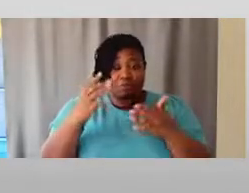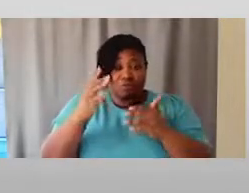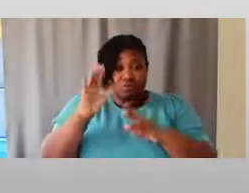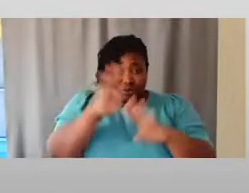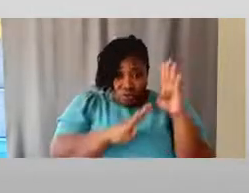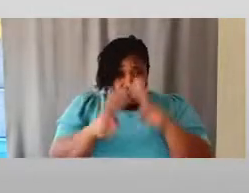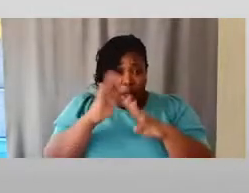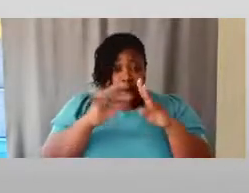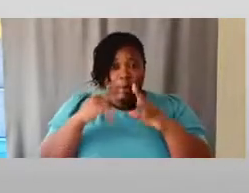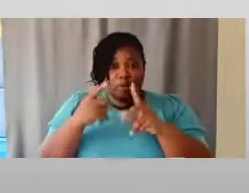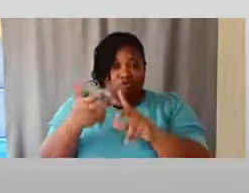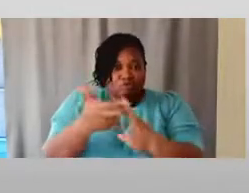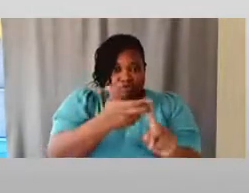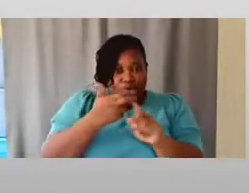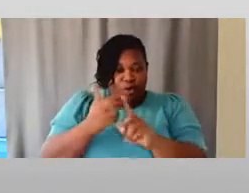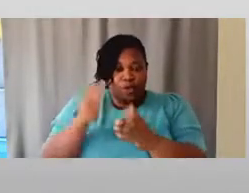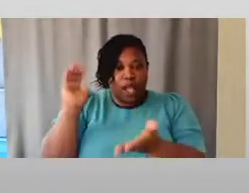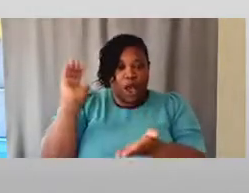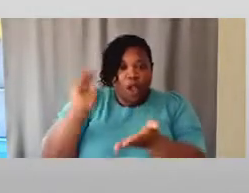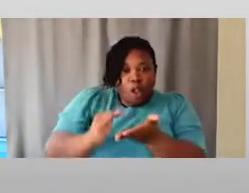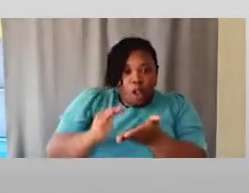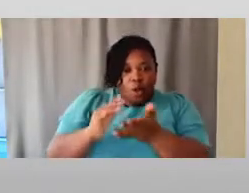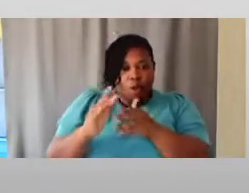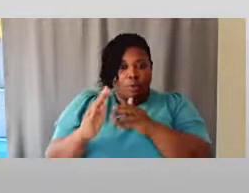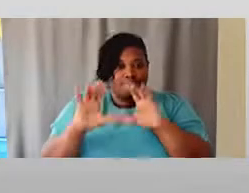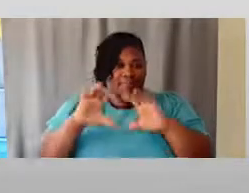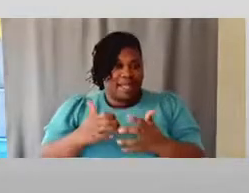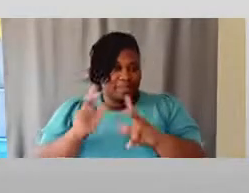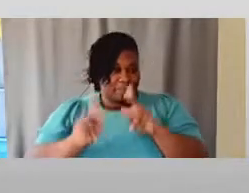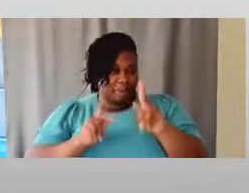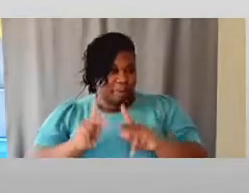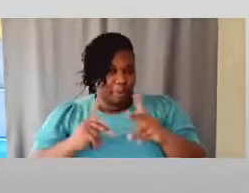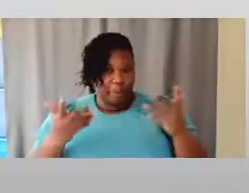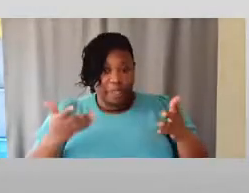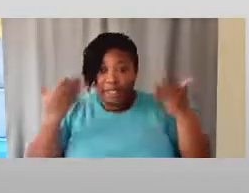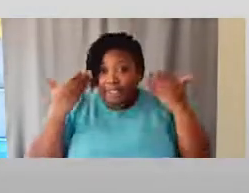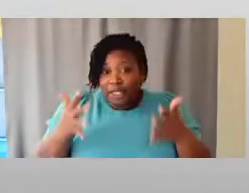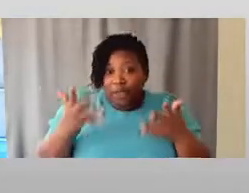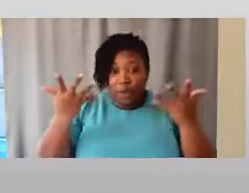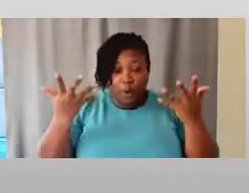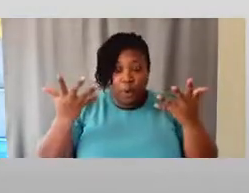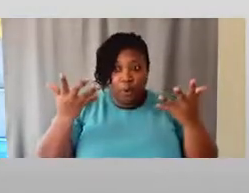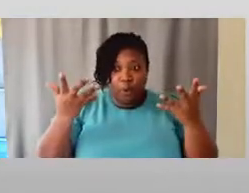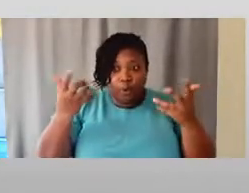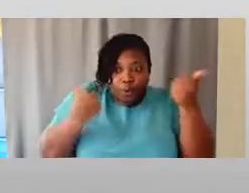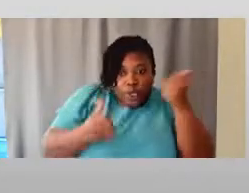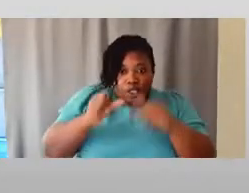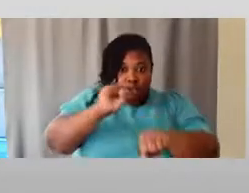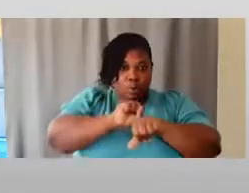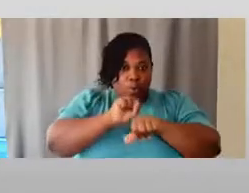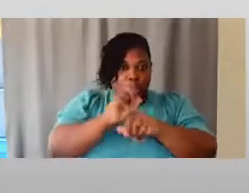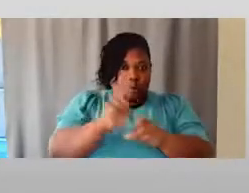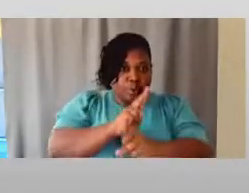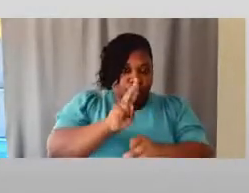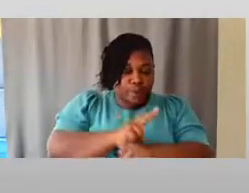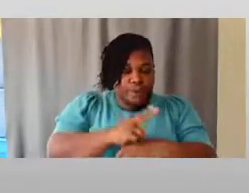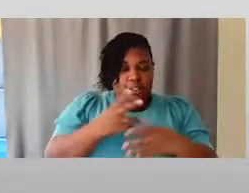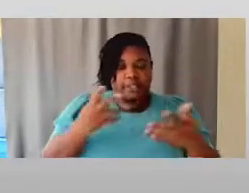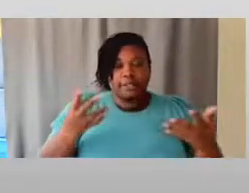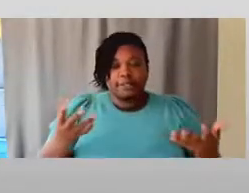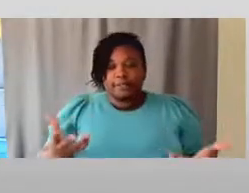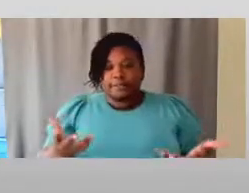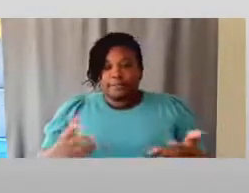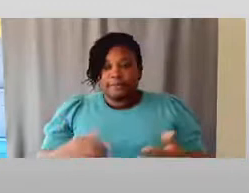them, you know, didn't know which fork to use, than they had